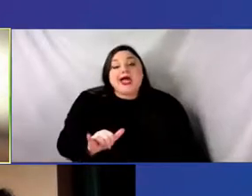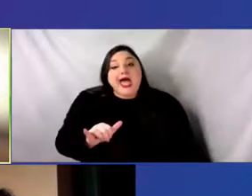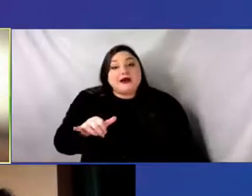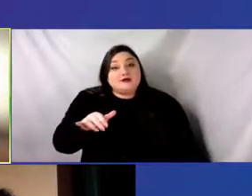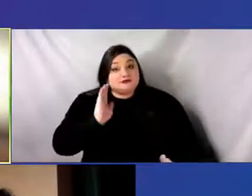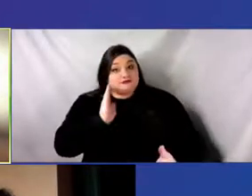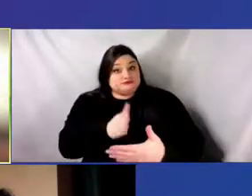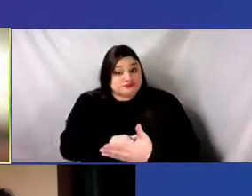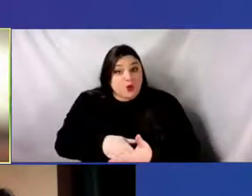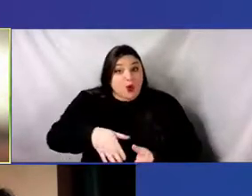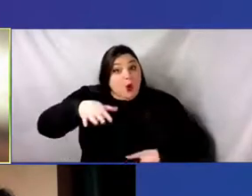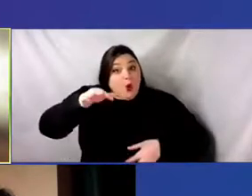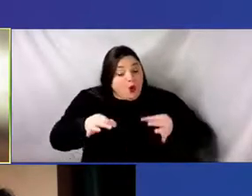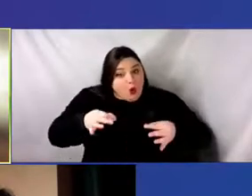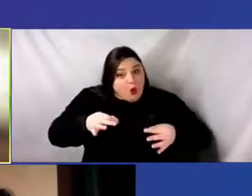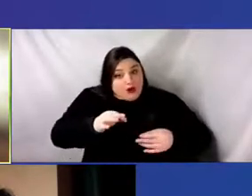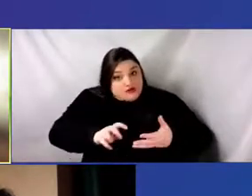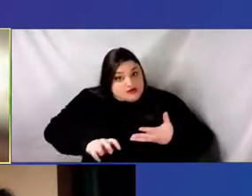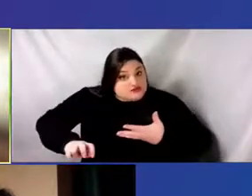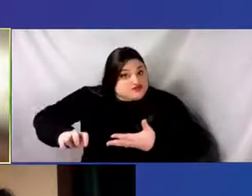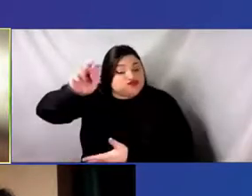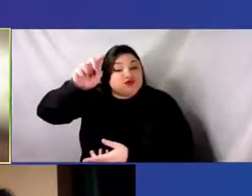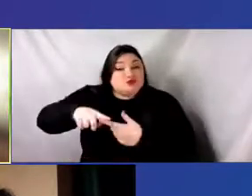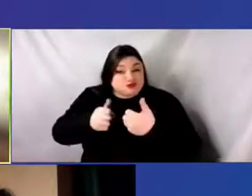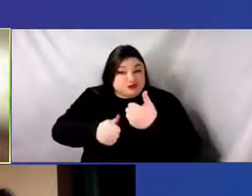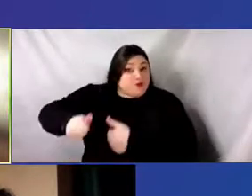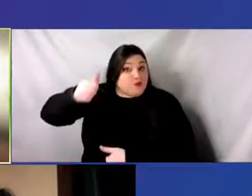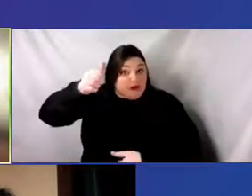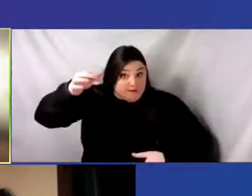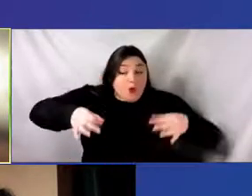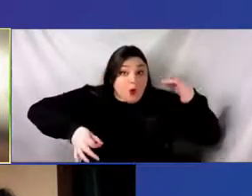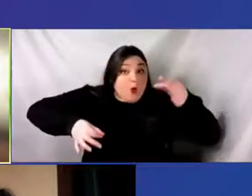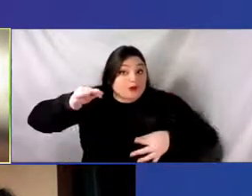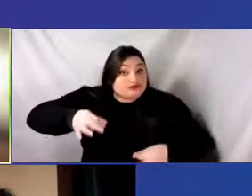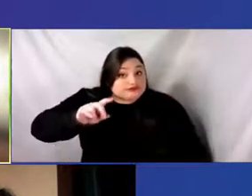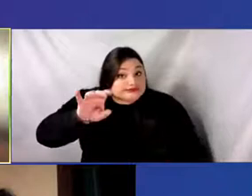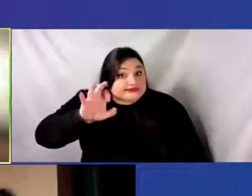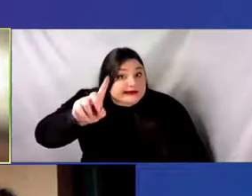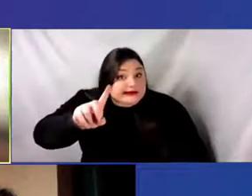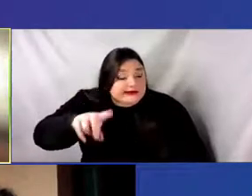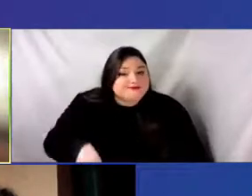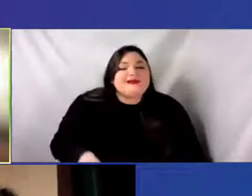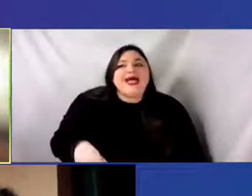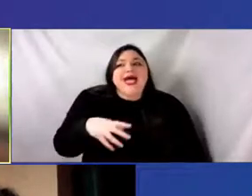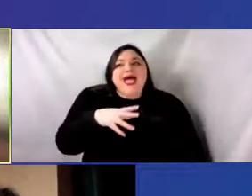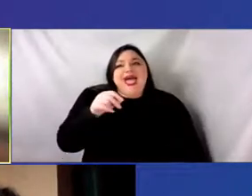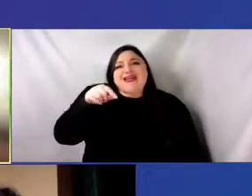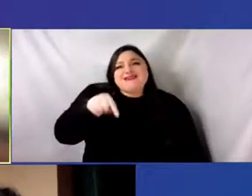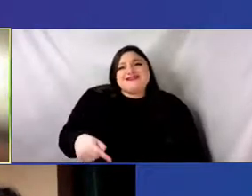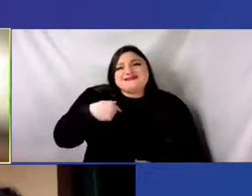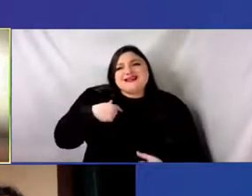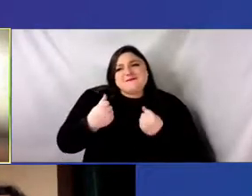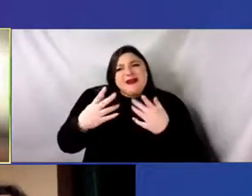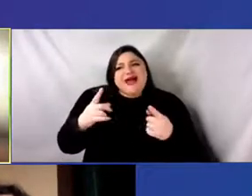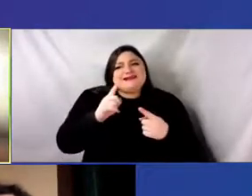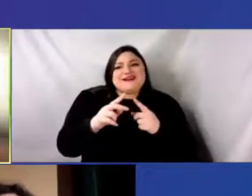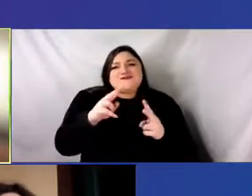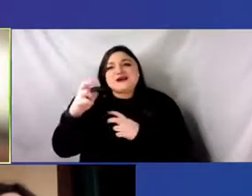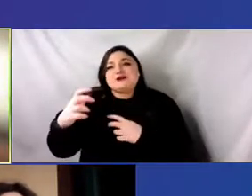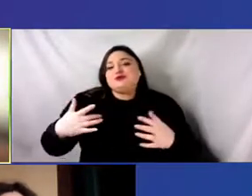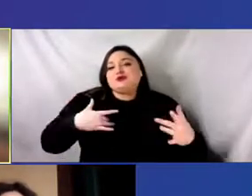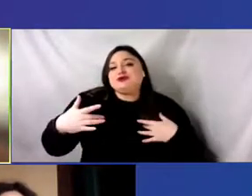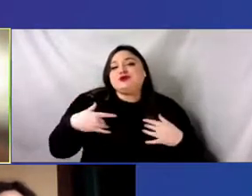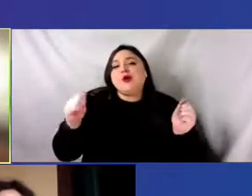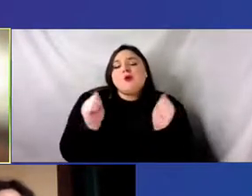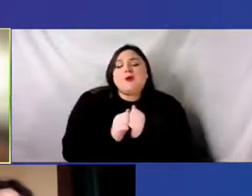to the Supreme Court. And there's many other relationships to the idea of decency and public funding that can be related